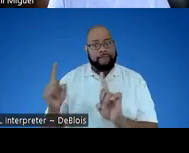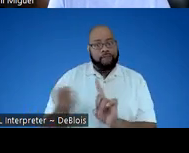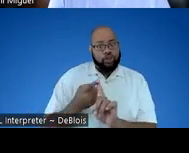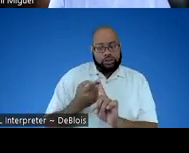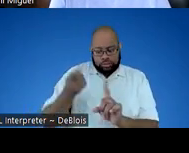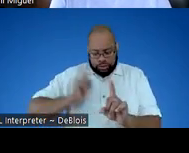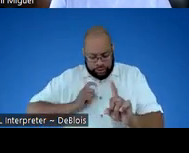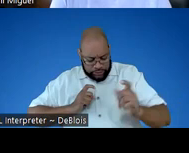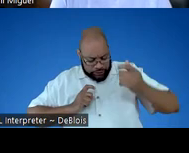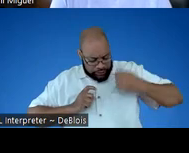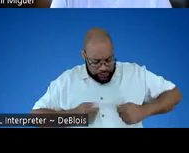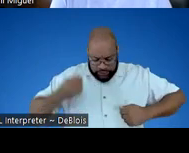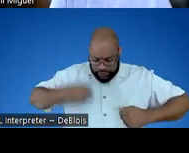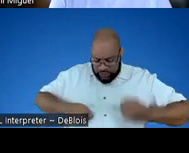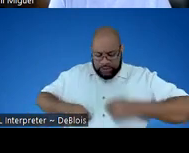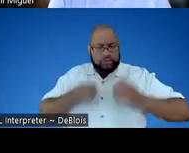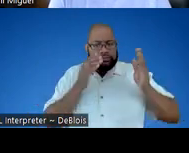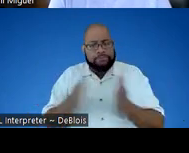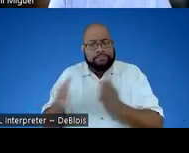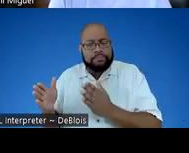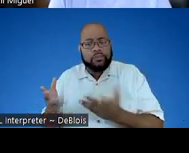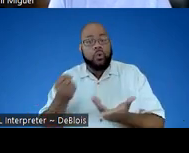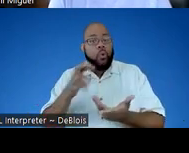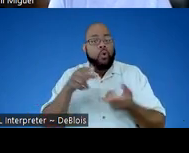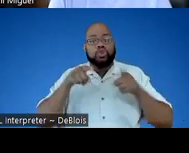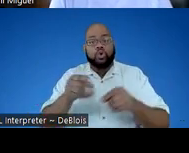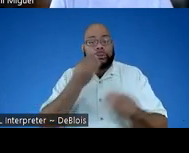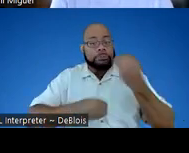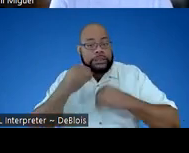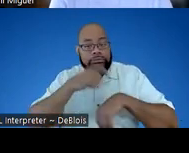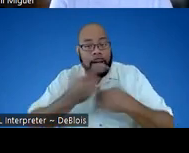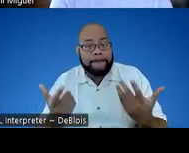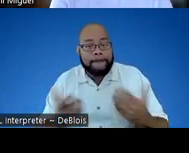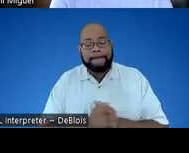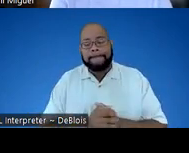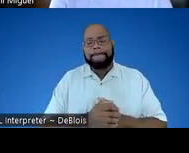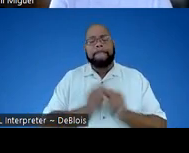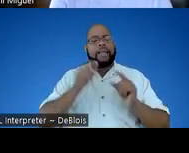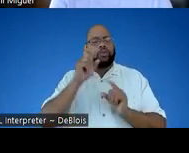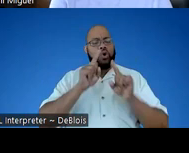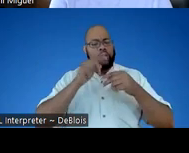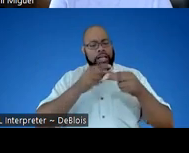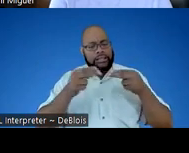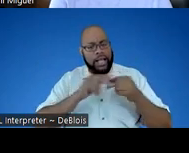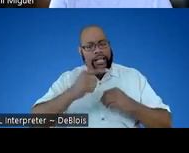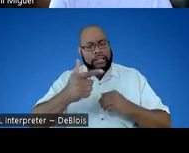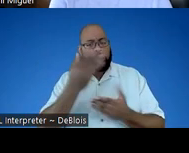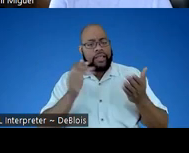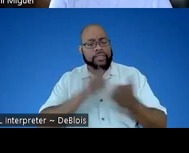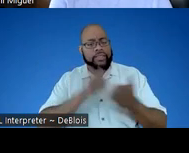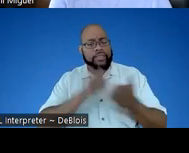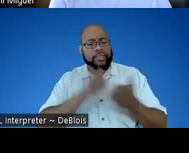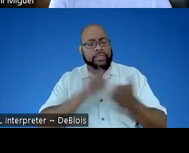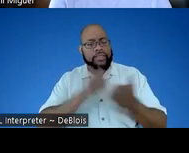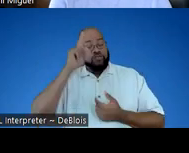before other things then go on. So, um, or during mealtime. But, um, if you go to the next one, one of the things that we have that